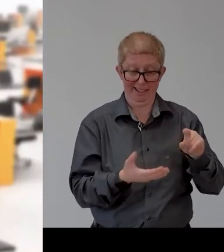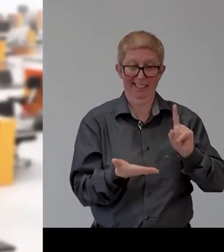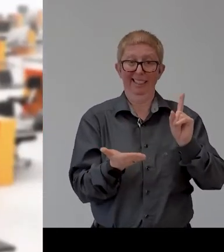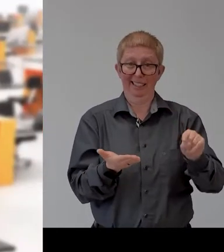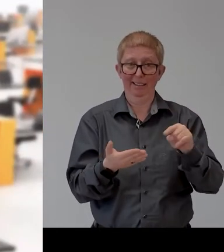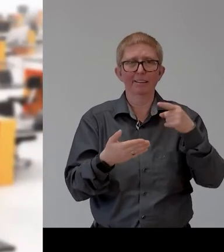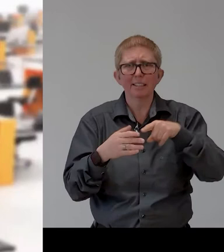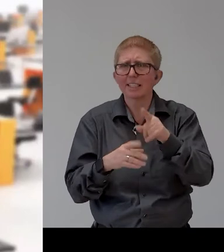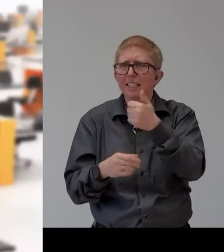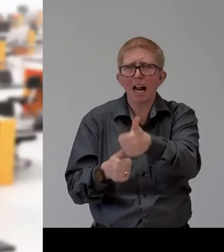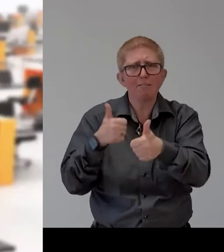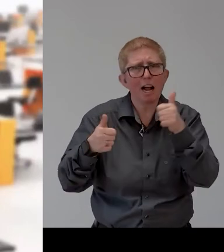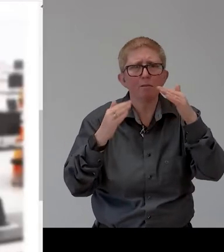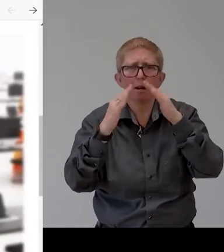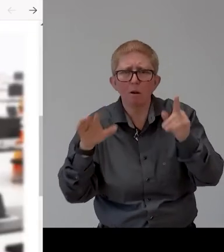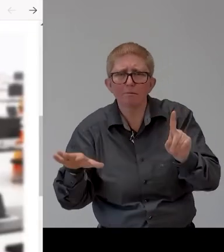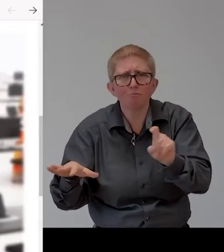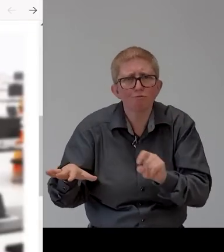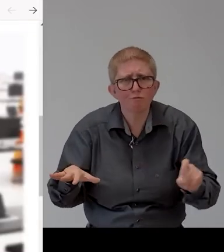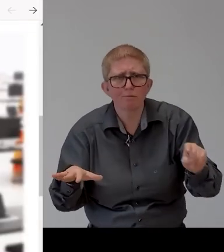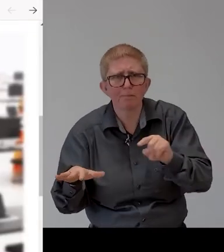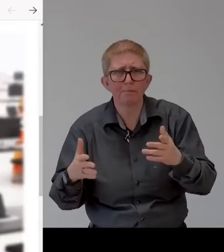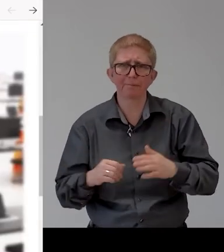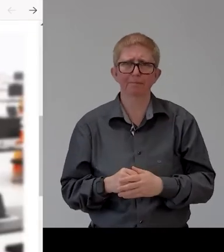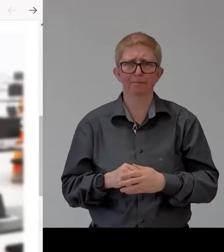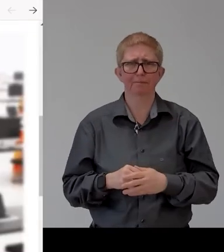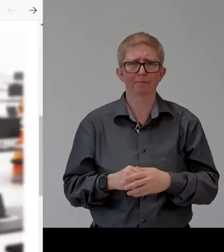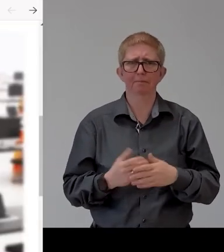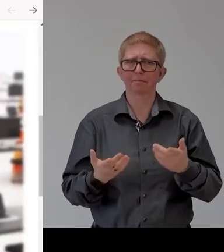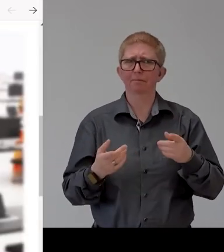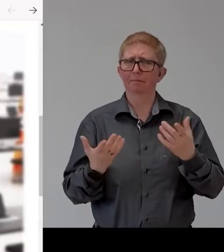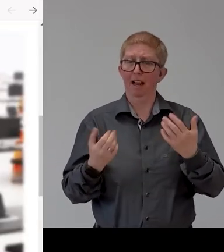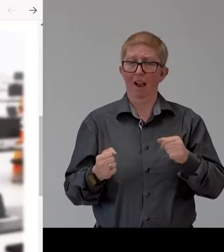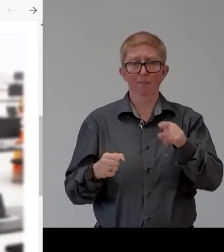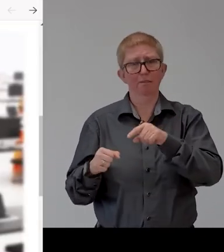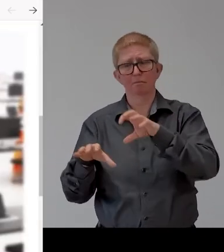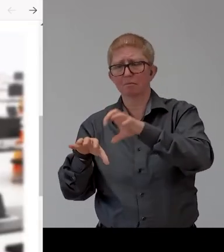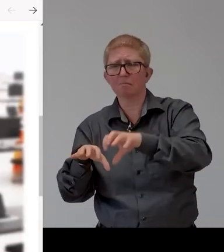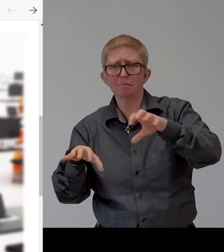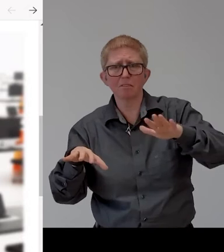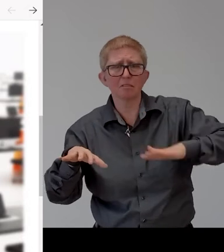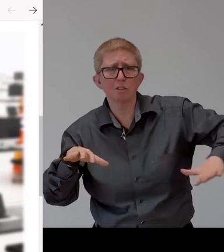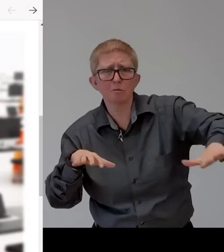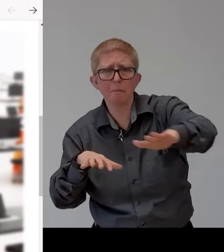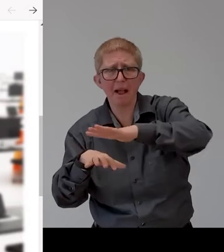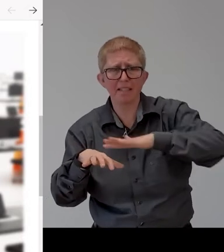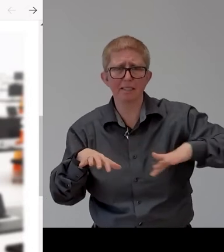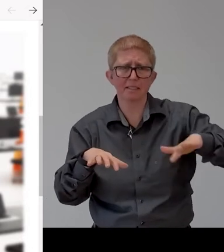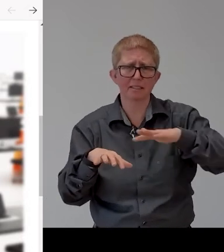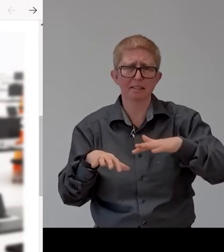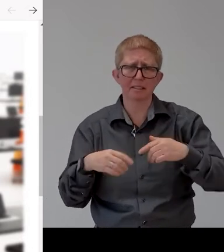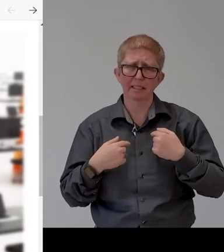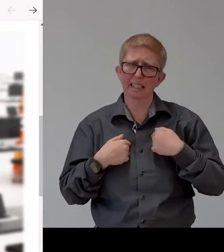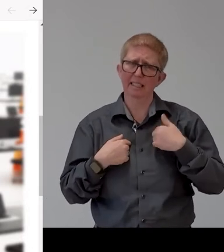vision and you know it's very important because in very in various places and we spoke to many uh employees or people who try to be